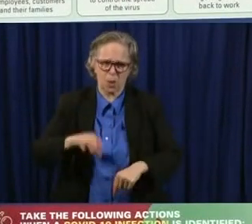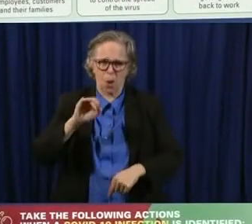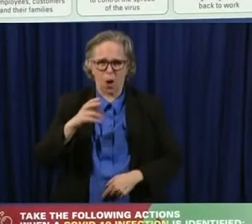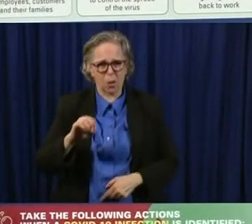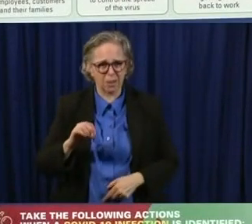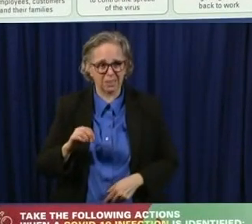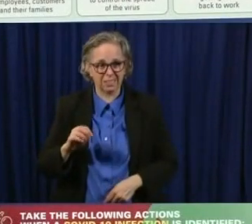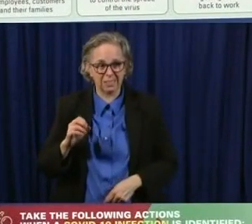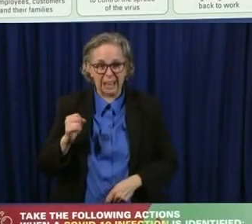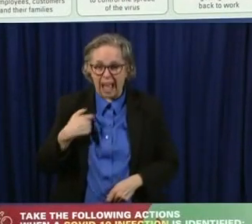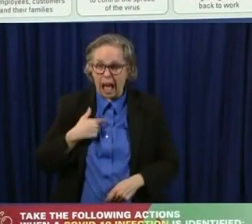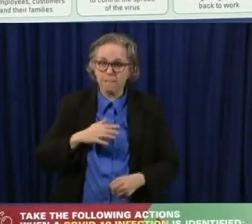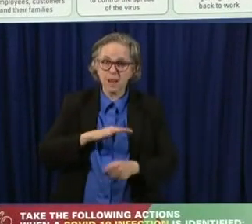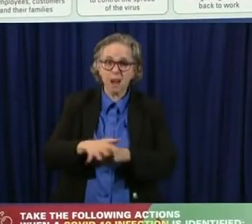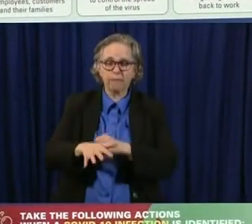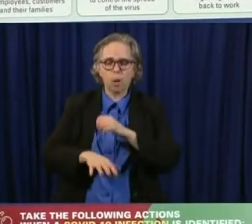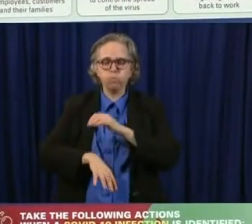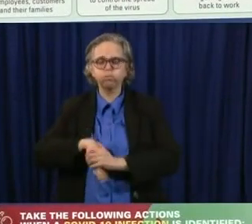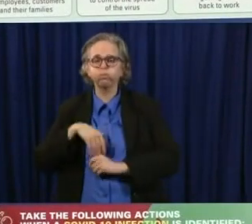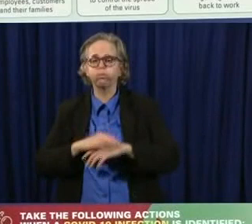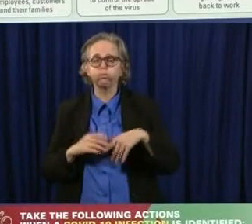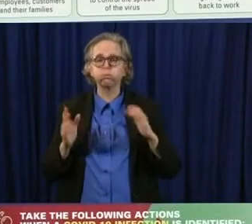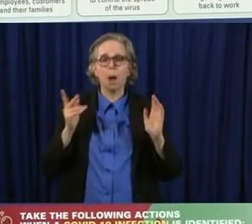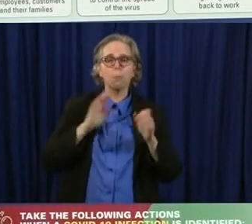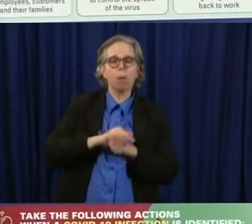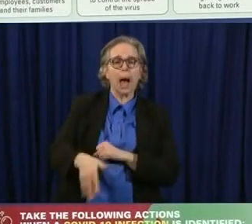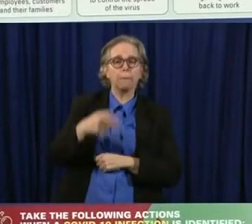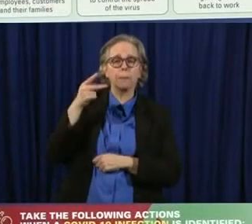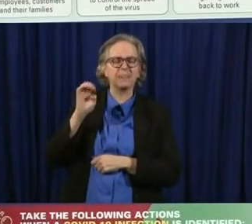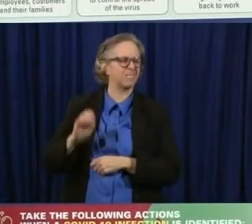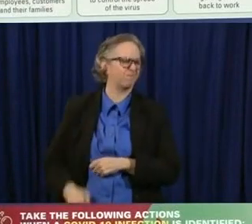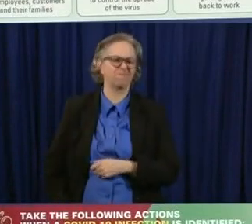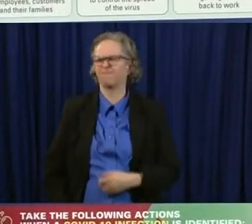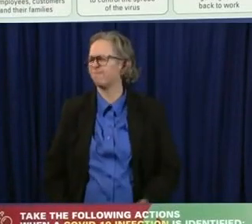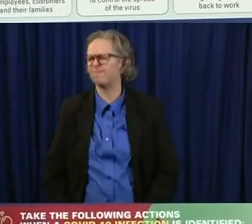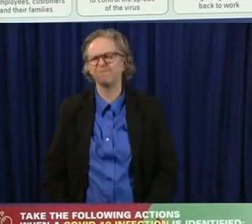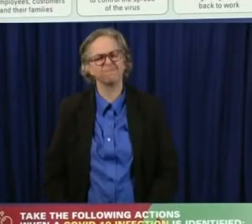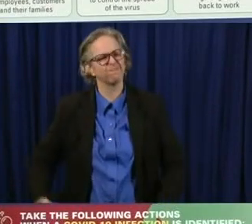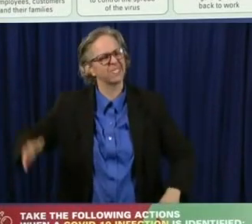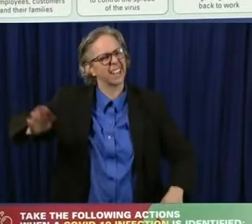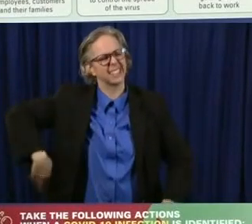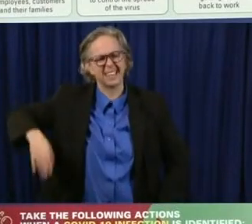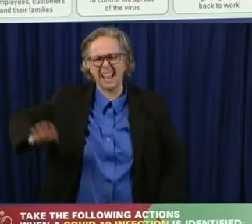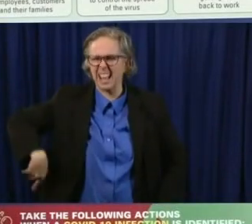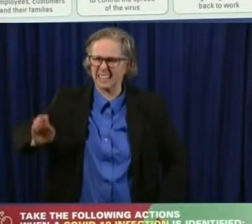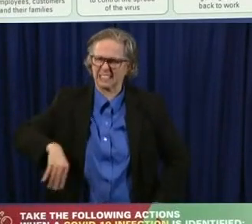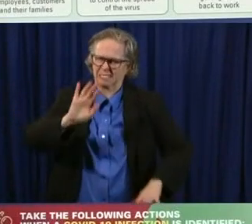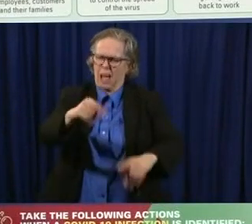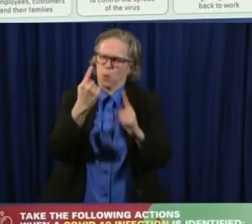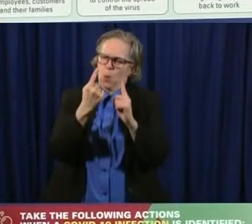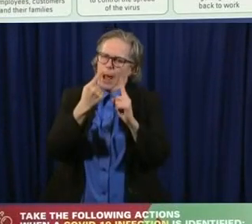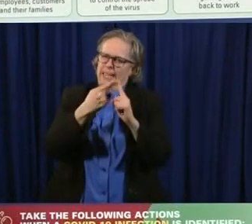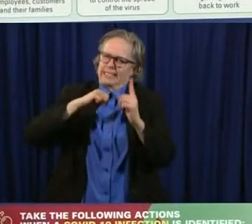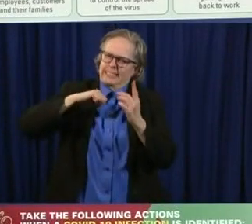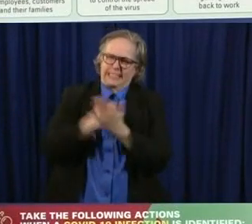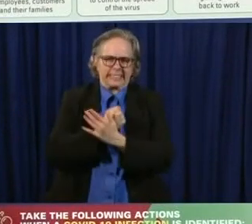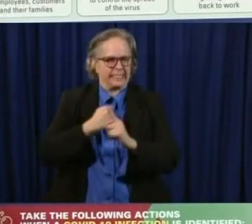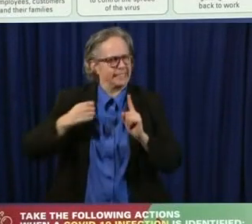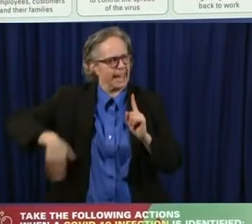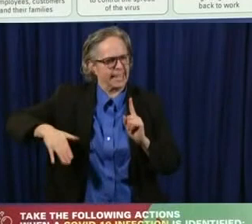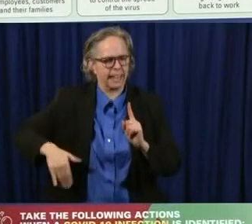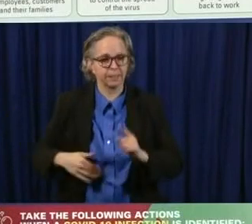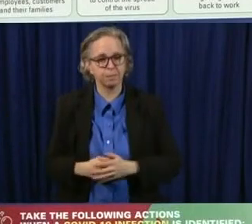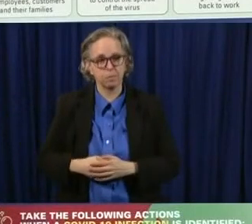we want it. And that is the thing that we remain concerned about, but we have a teamwork that works on this